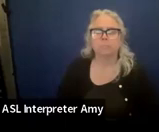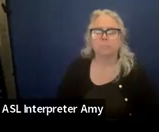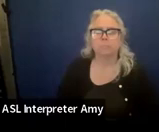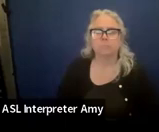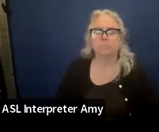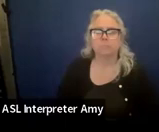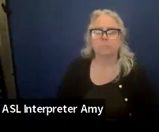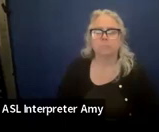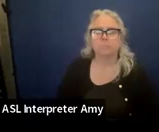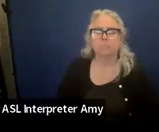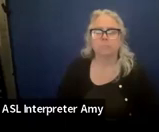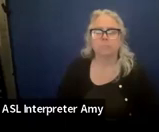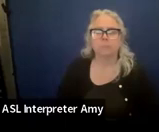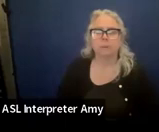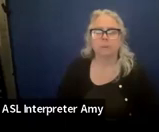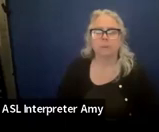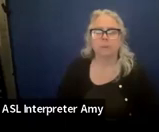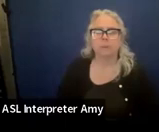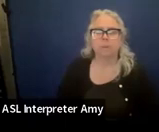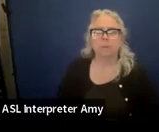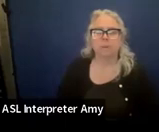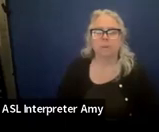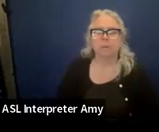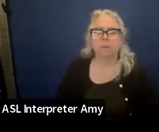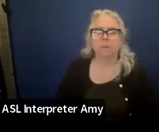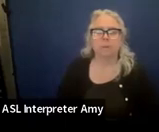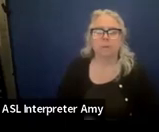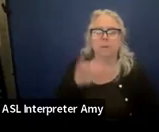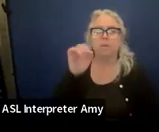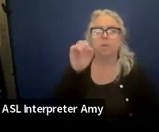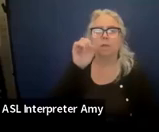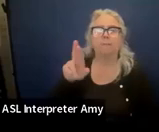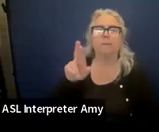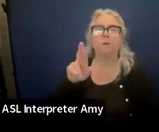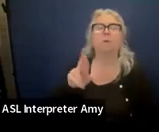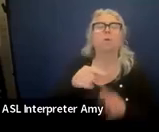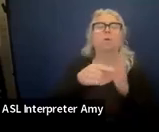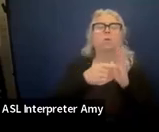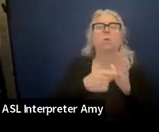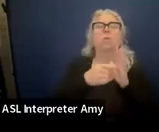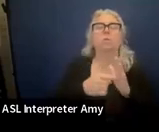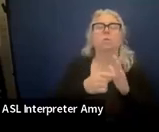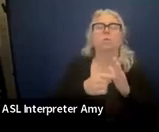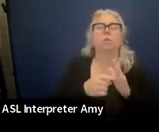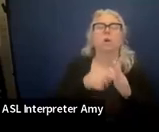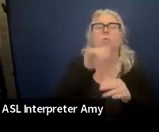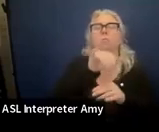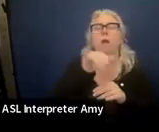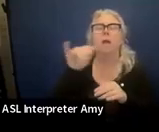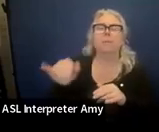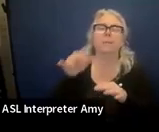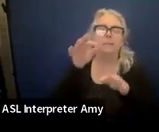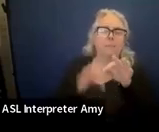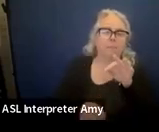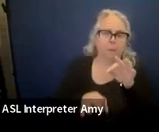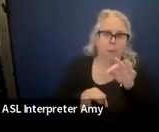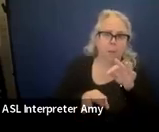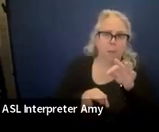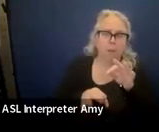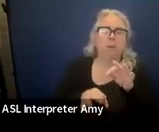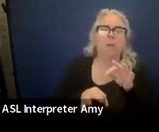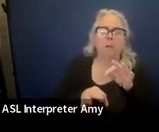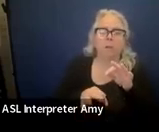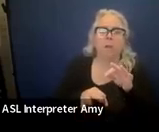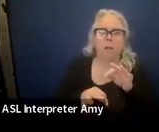All right. So. Jennifer demonstrates the ability to rhyme simple one syllable patterns with 42% accuracy.